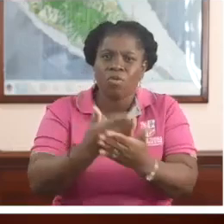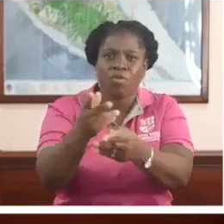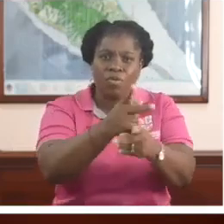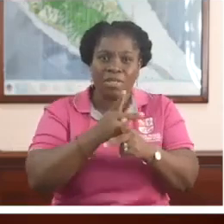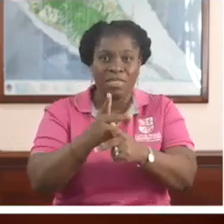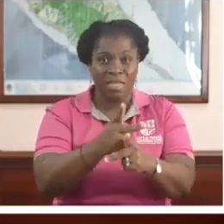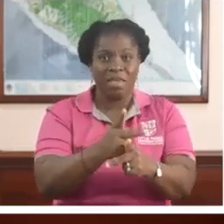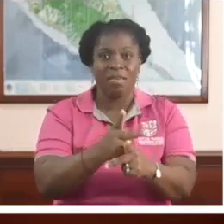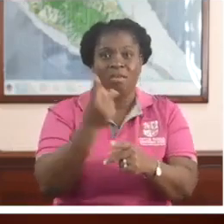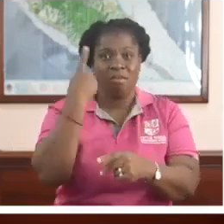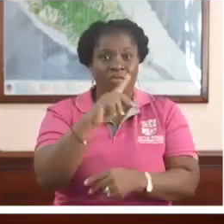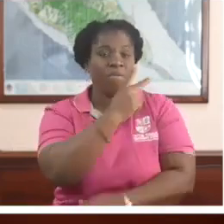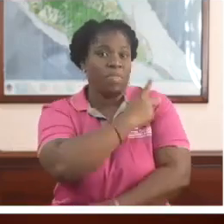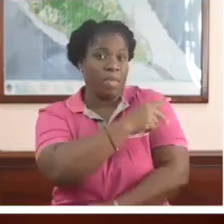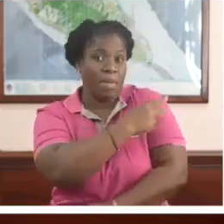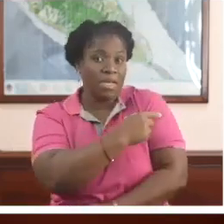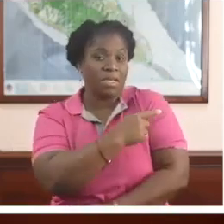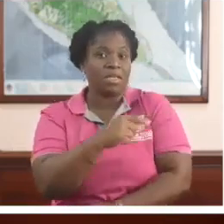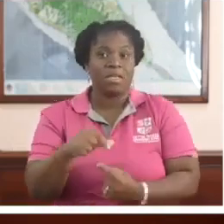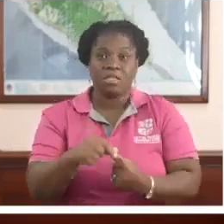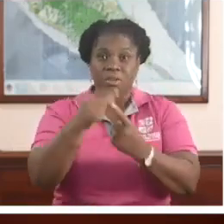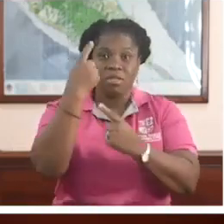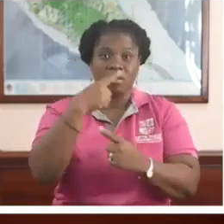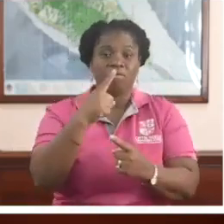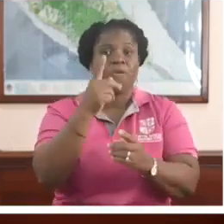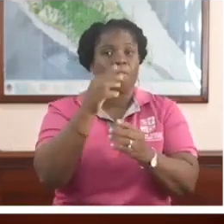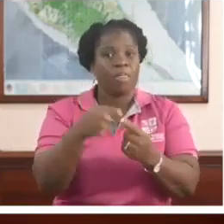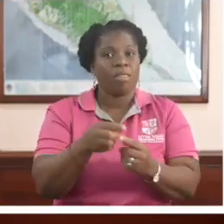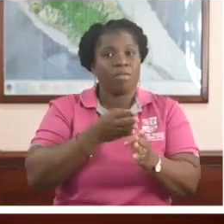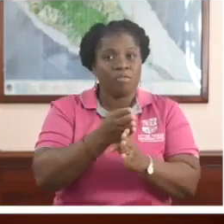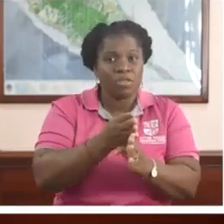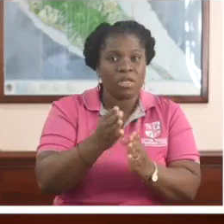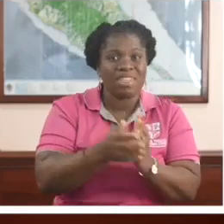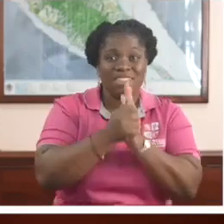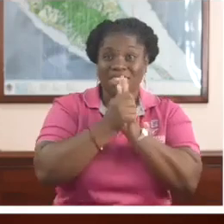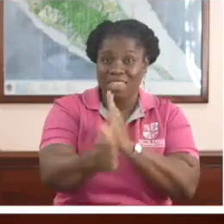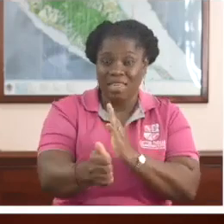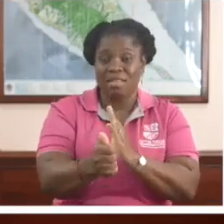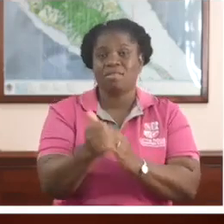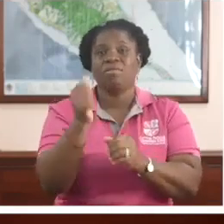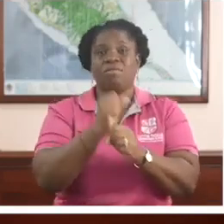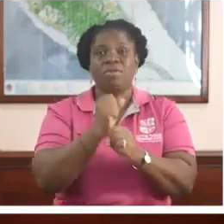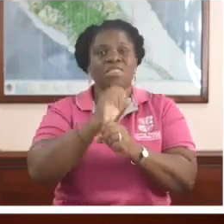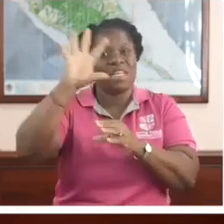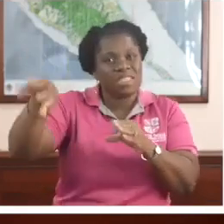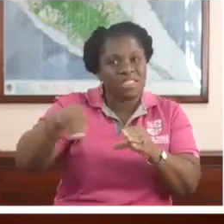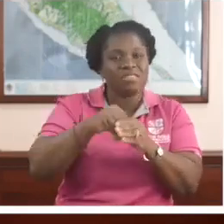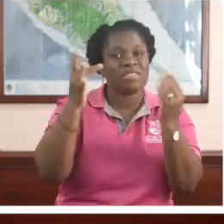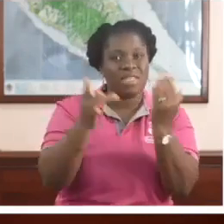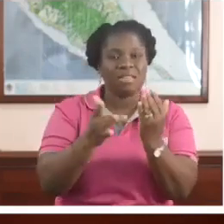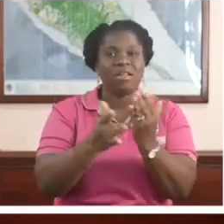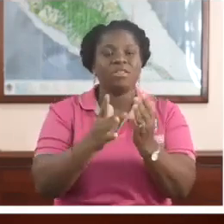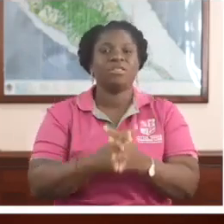specialized nursing professionals and the integration of technology. As we celebrate our nurses, we